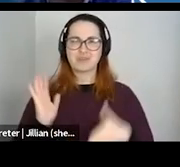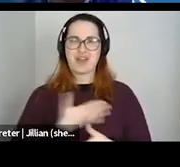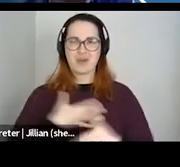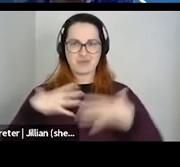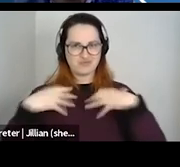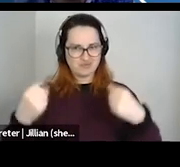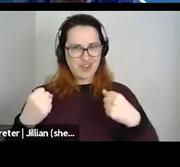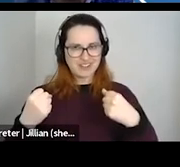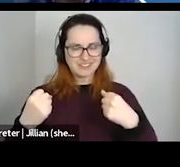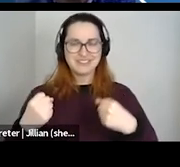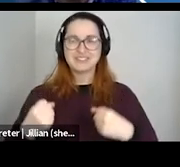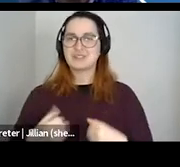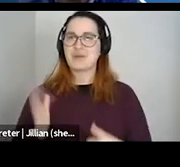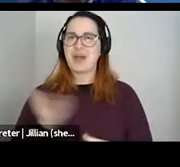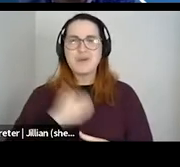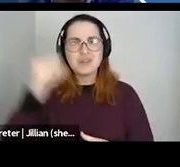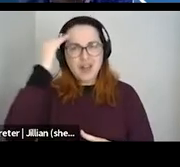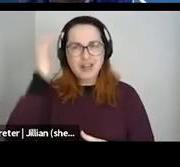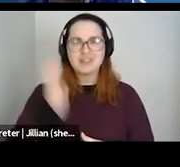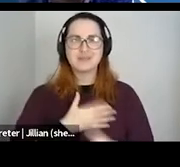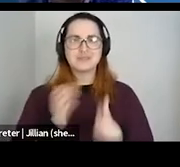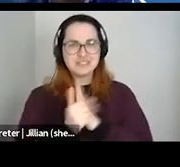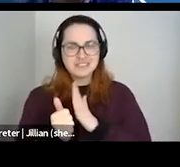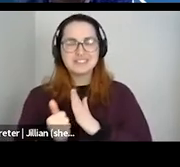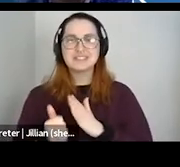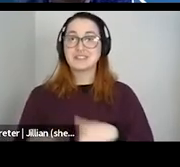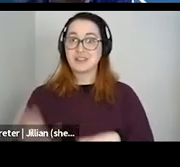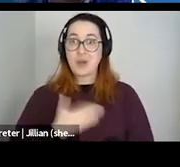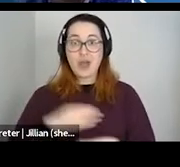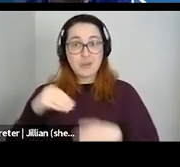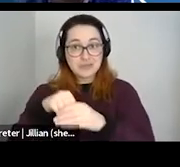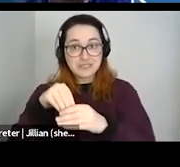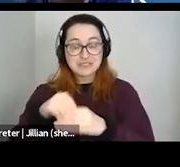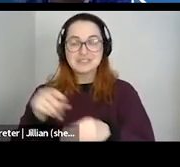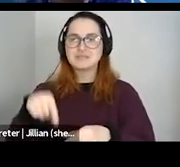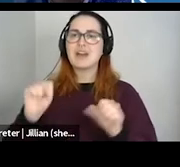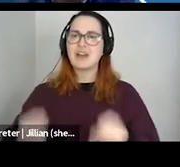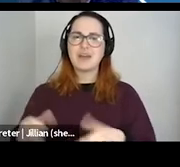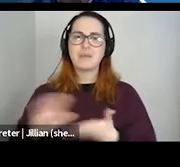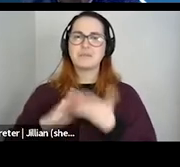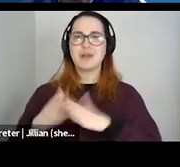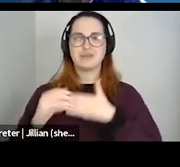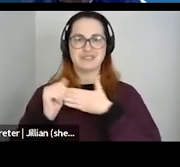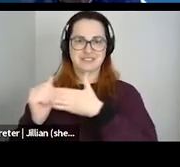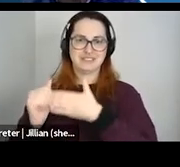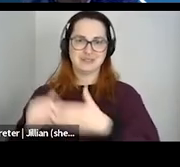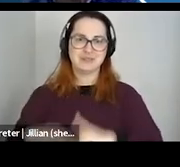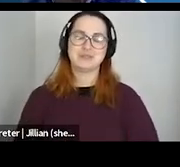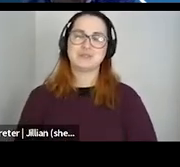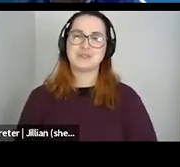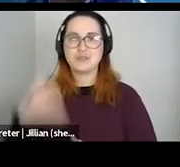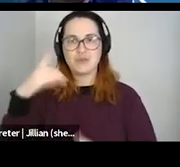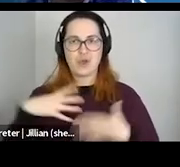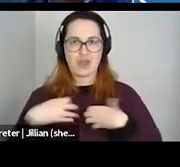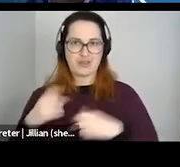existing knowledge and skills so that our participants can become leaders in improving inclusive and culturally competent care. Pivot